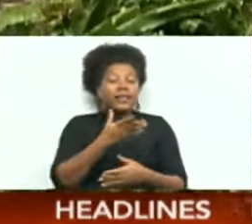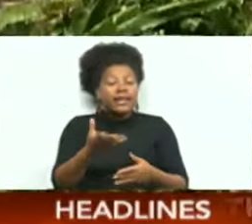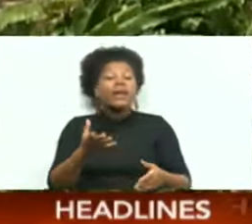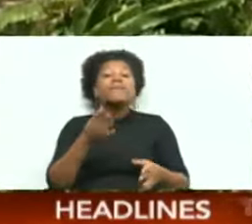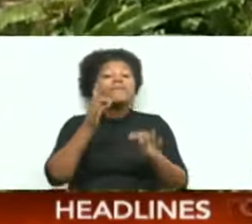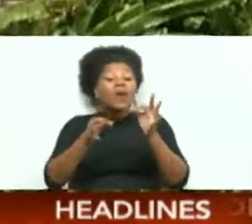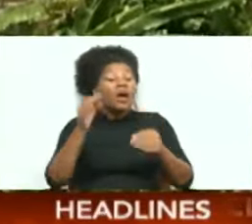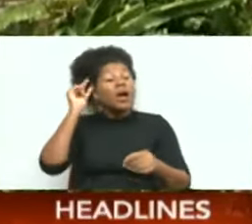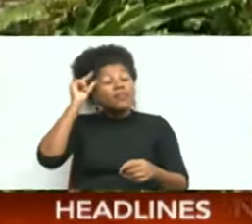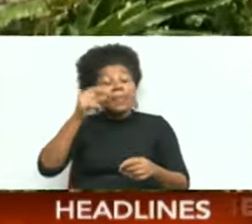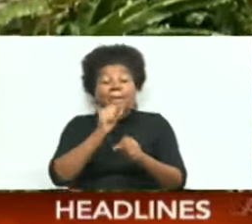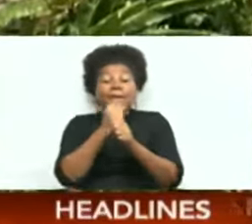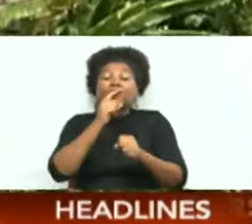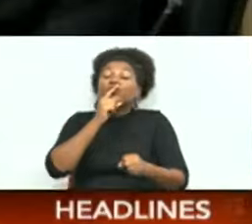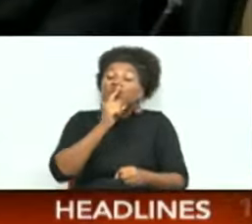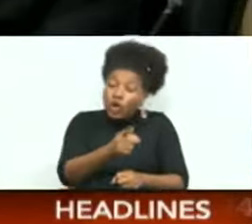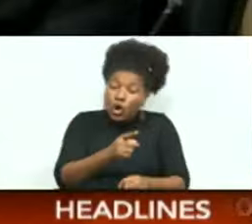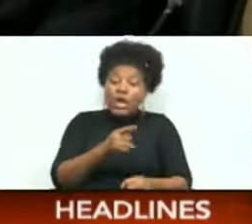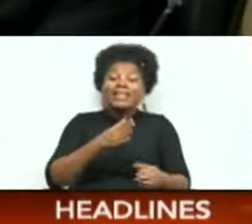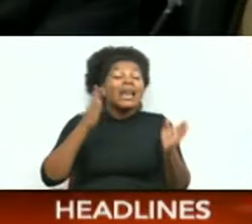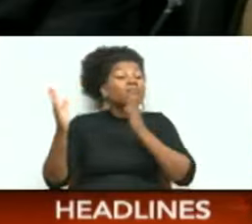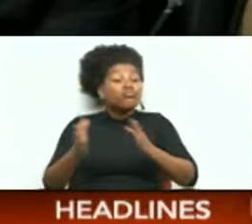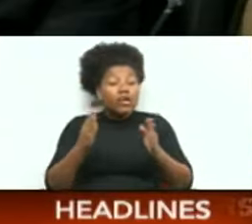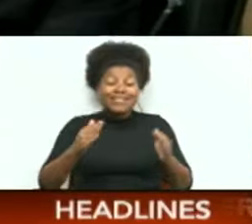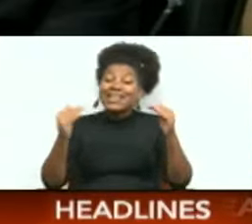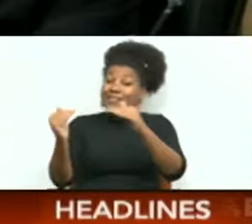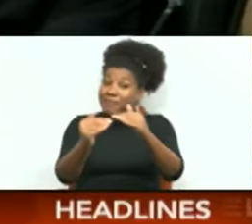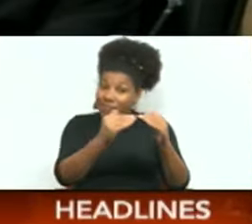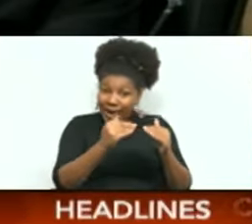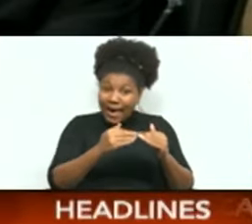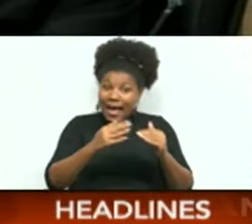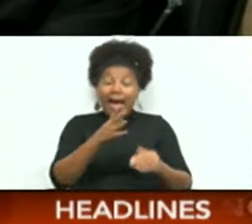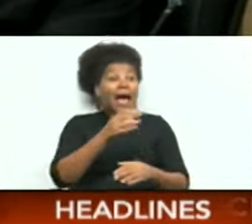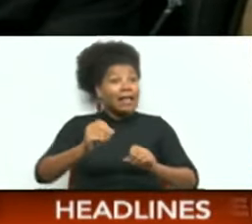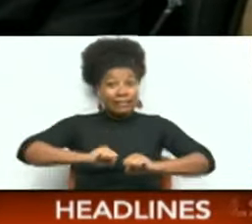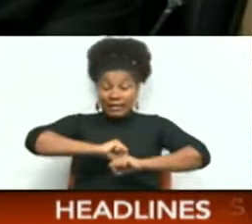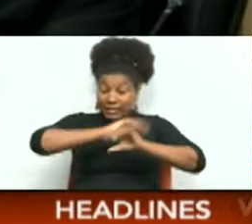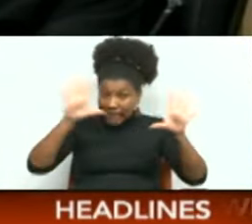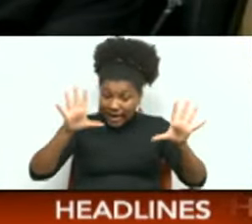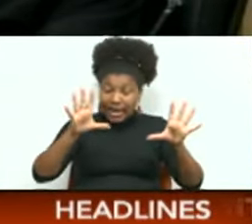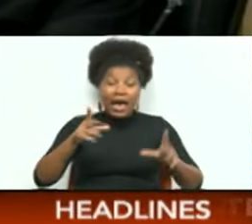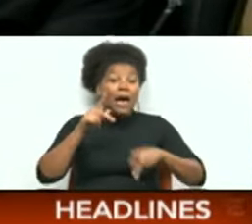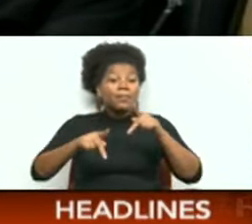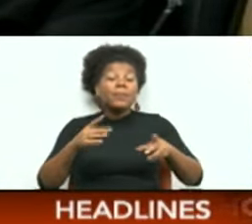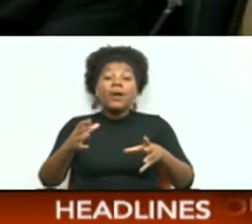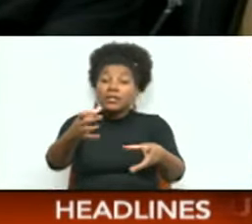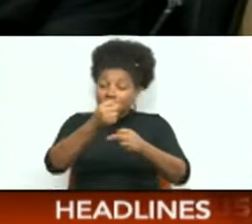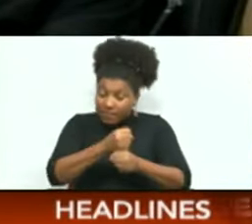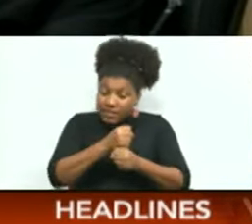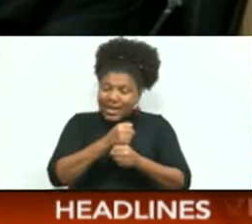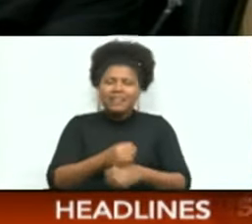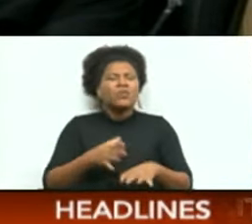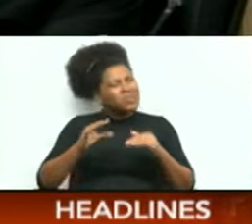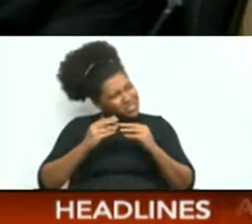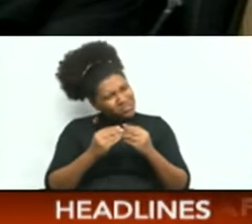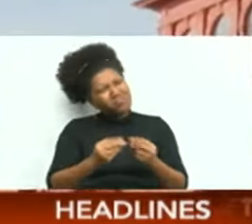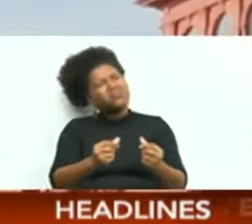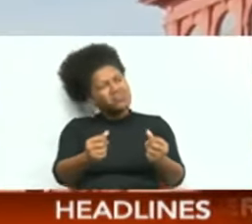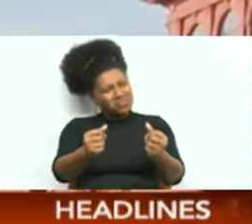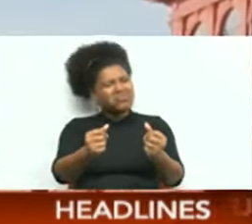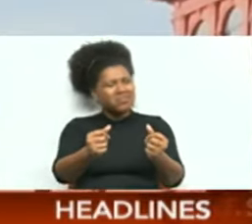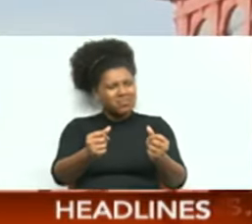do so with integrity. Once there's public confidence in the system, it should be smooth sailing from then on.